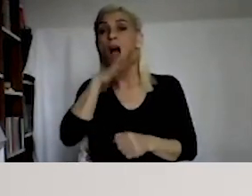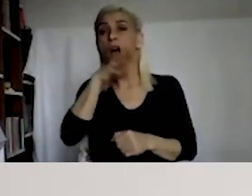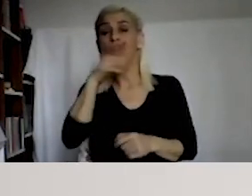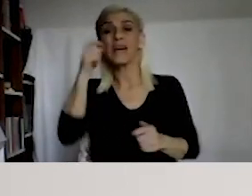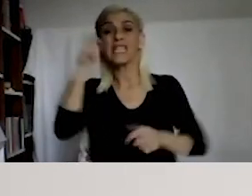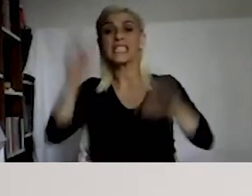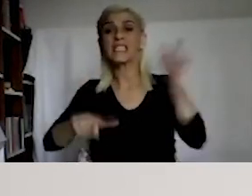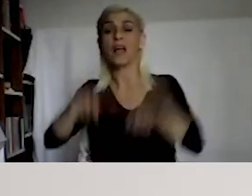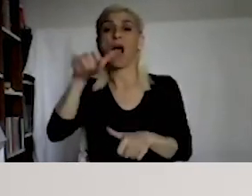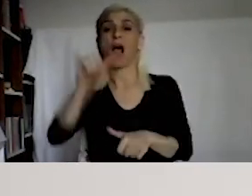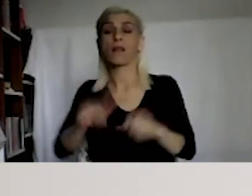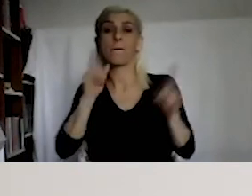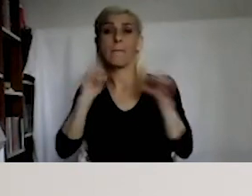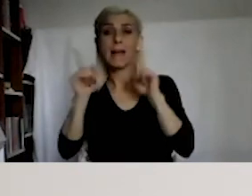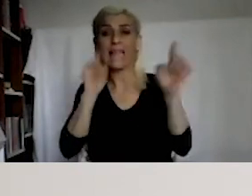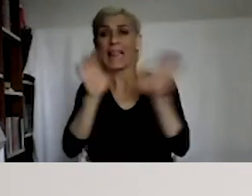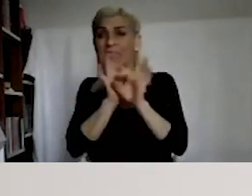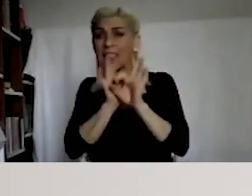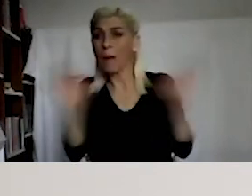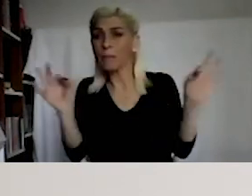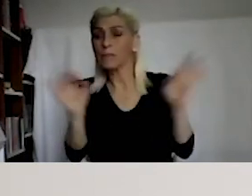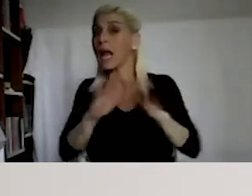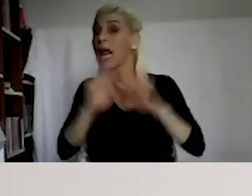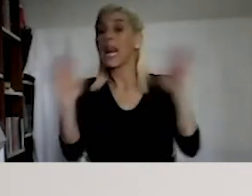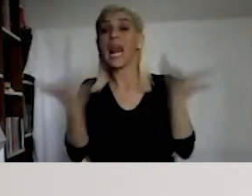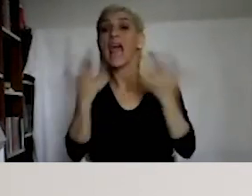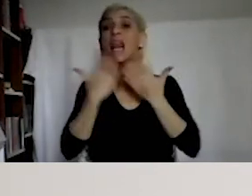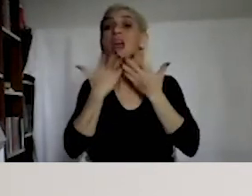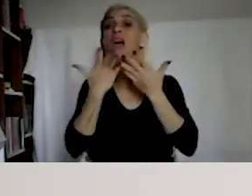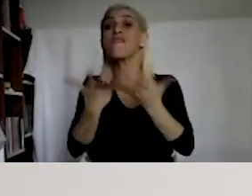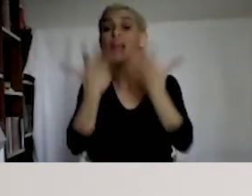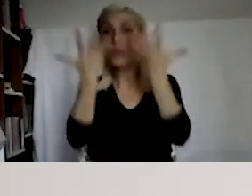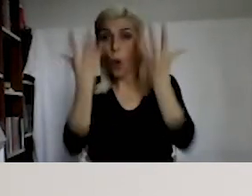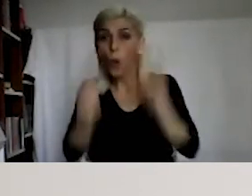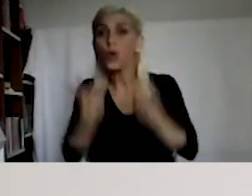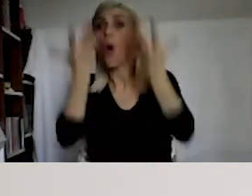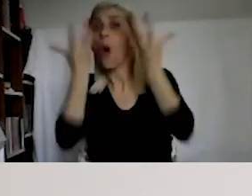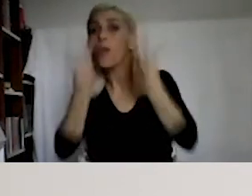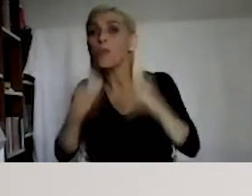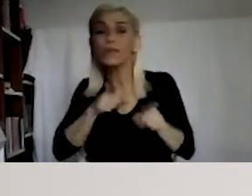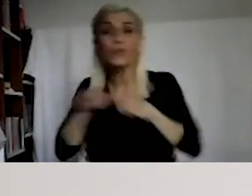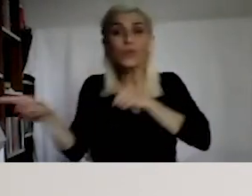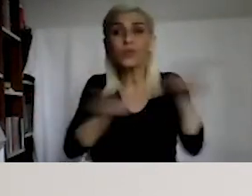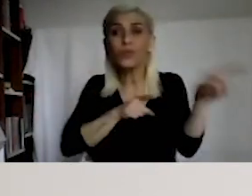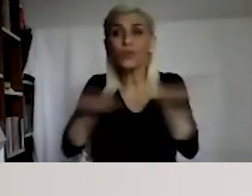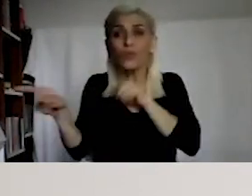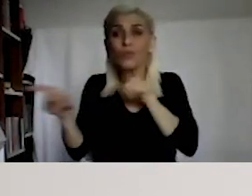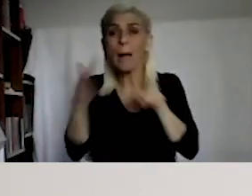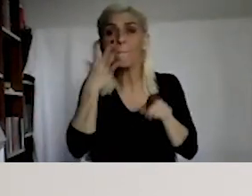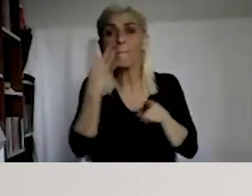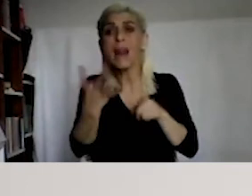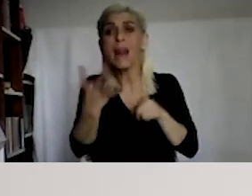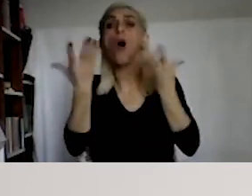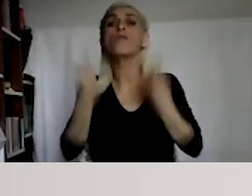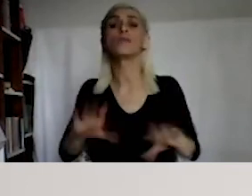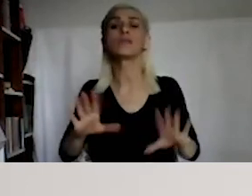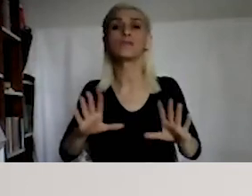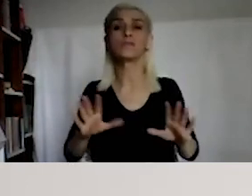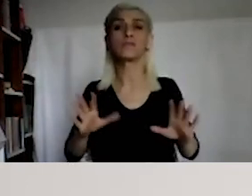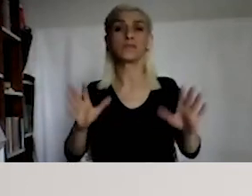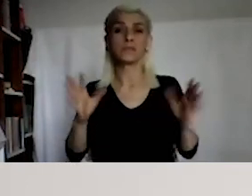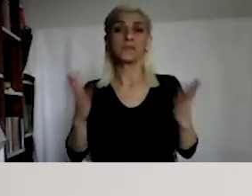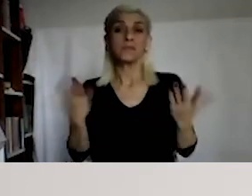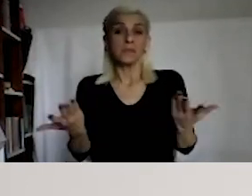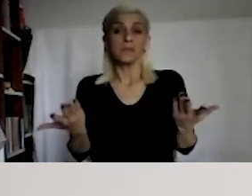BCHR doesn't clearly describe what is a hate speech, what is not a hate speech. But the court introduces a threshold.